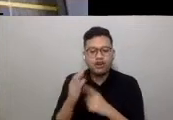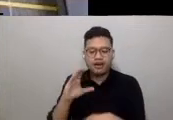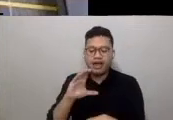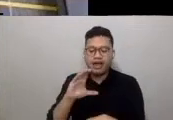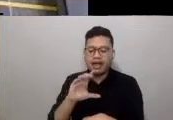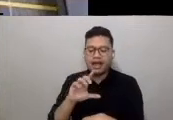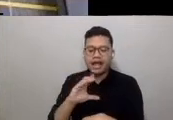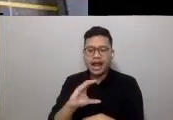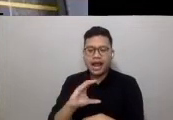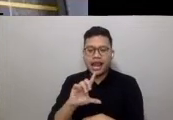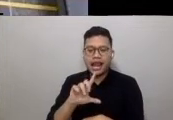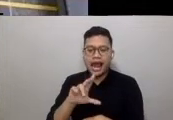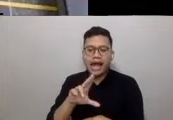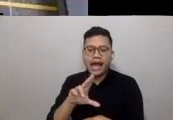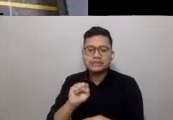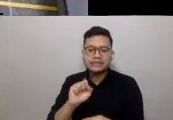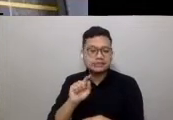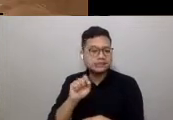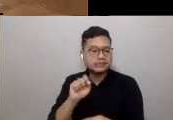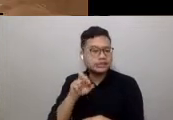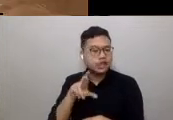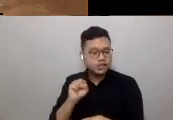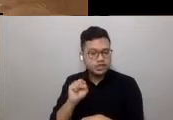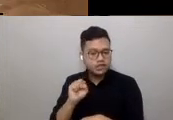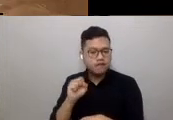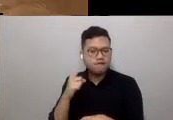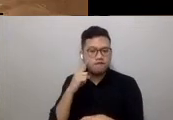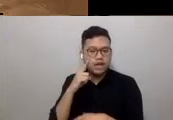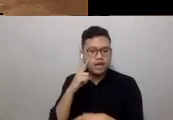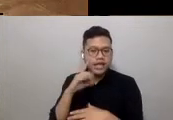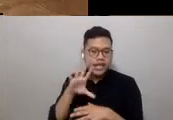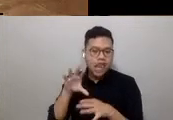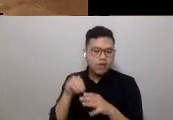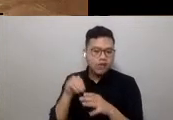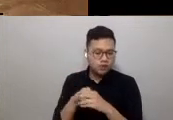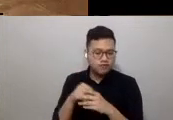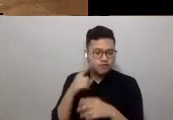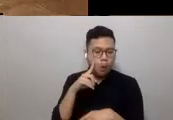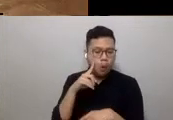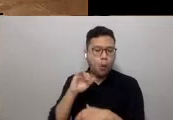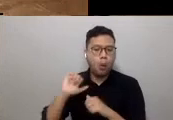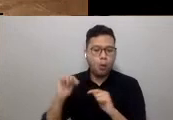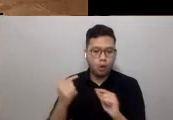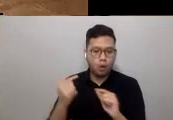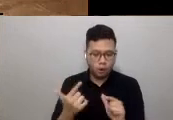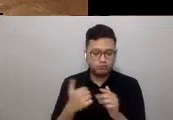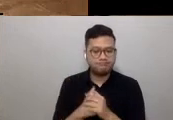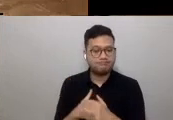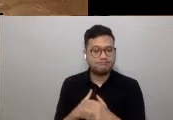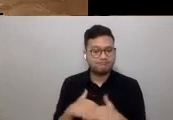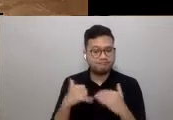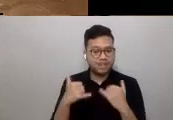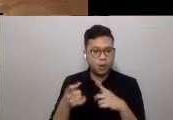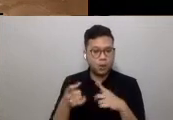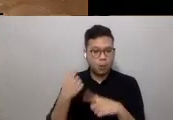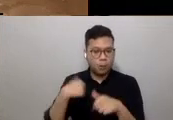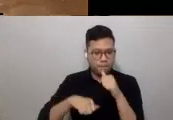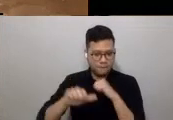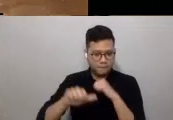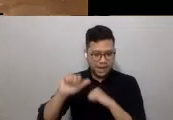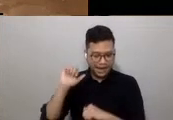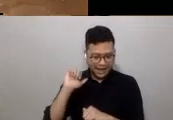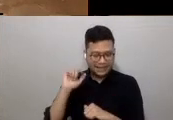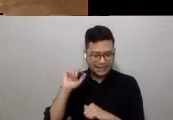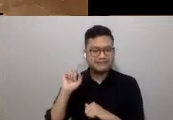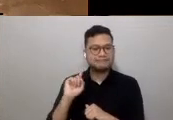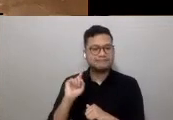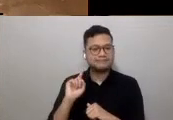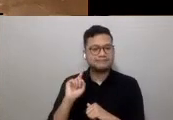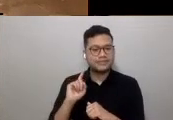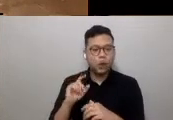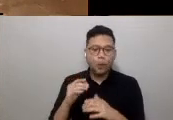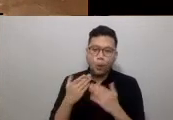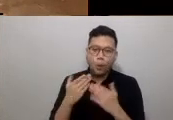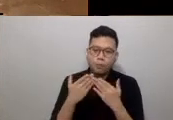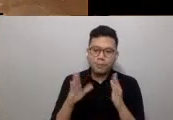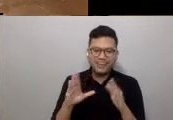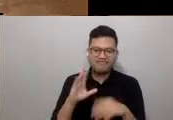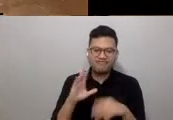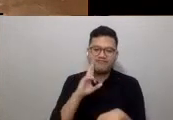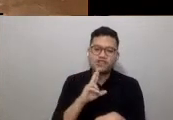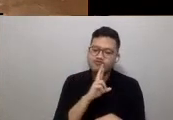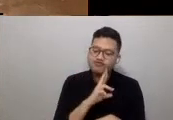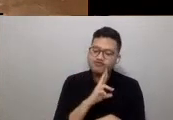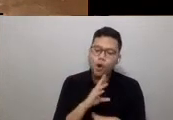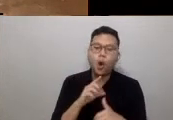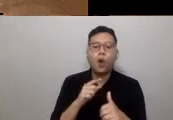promote knowledge and well-being for all. As we now return to the comfort of those reopened cafes and restaurants and